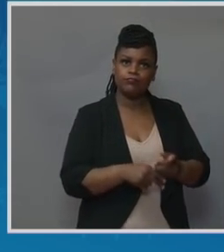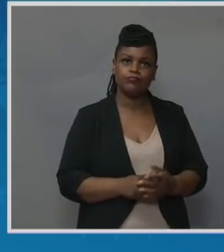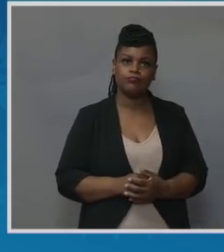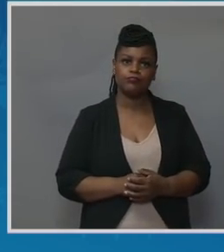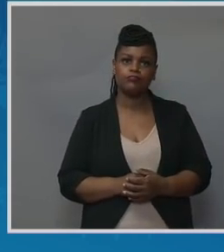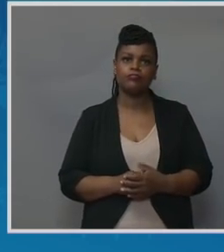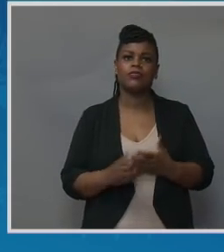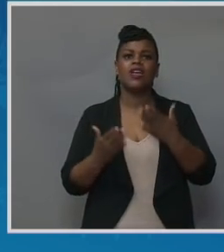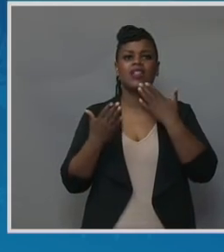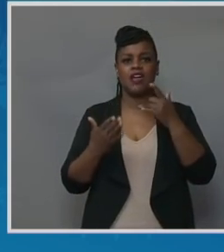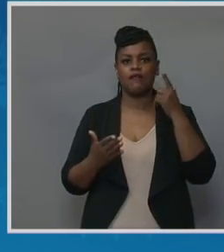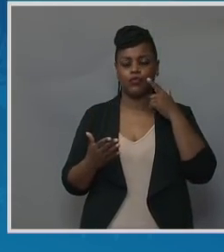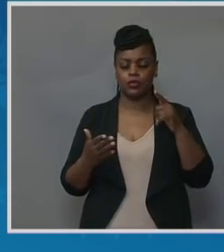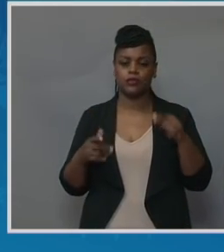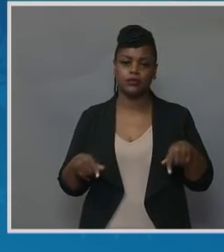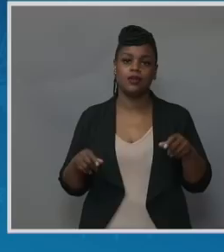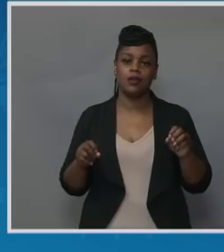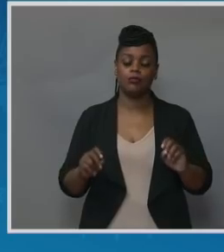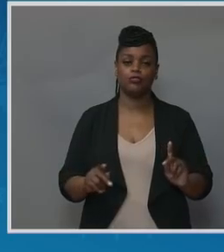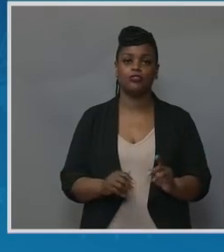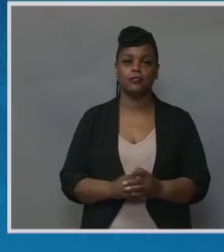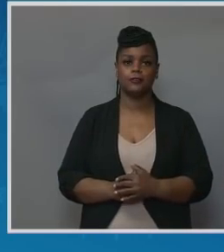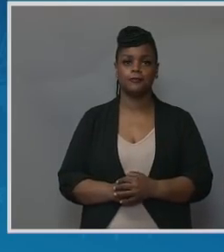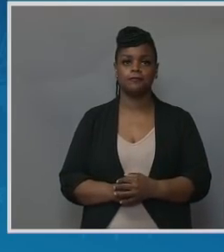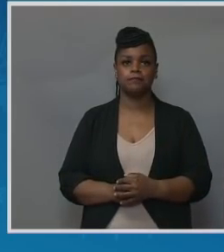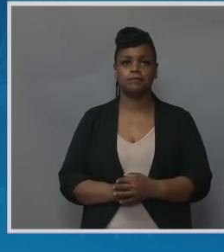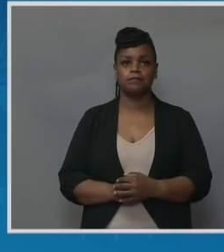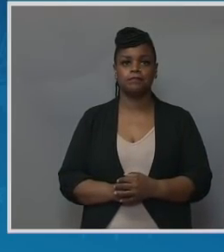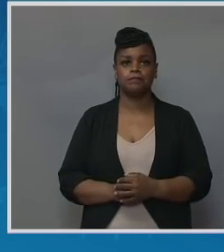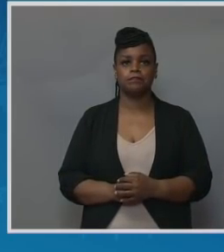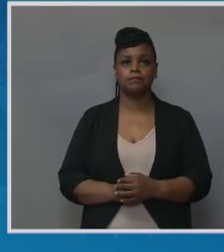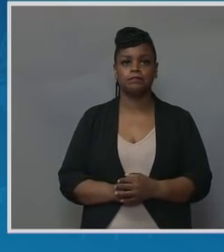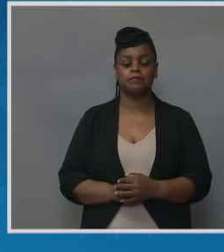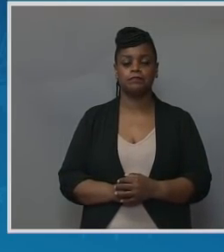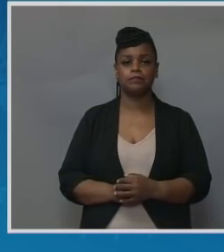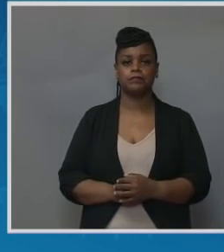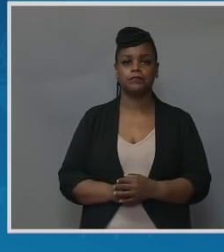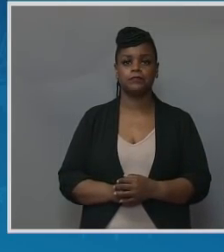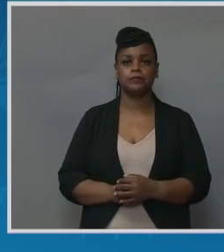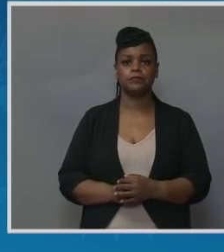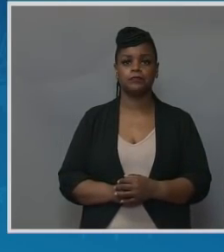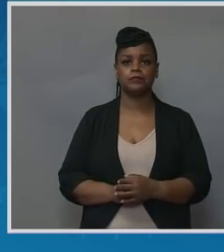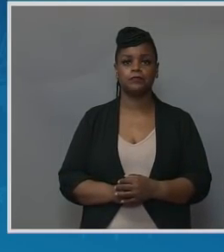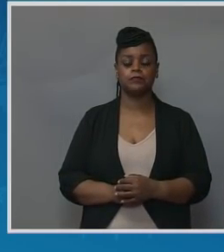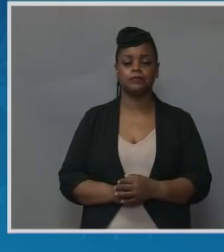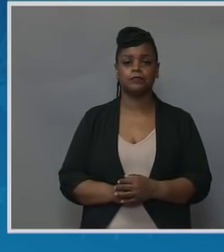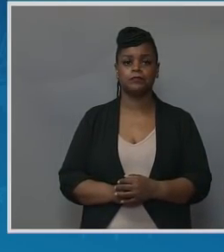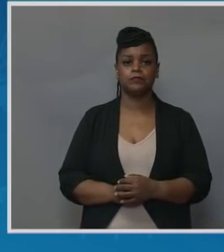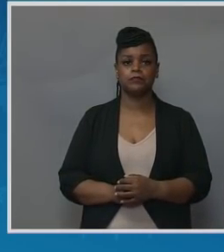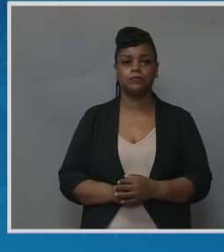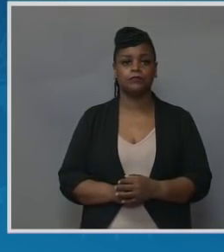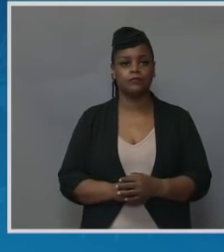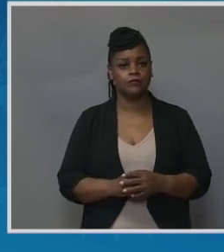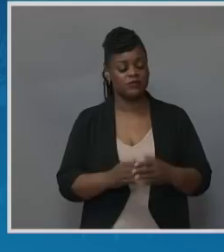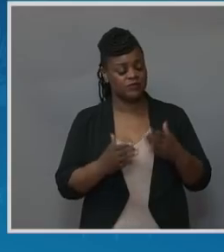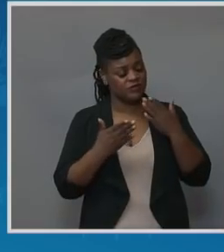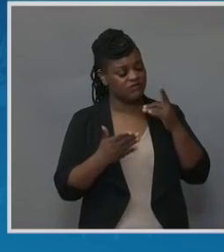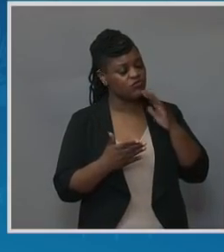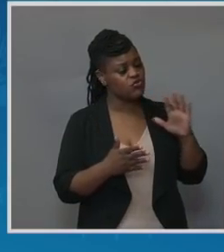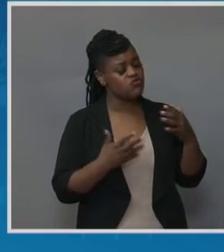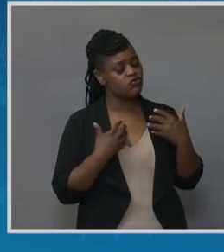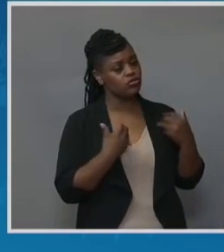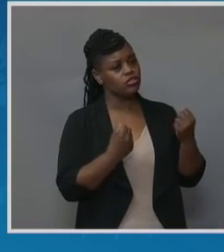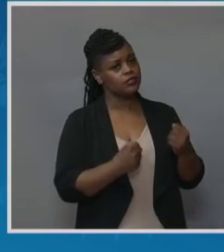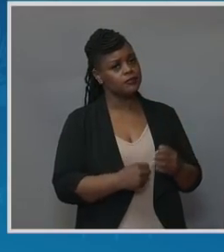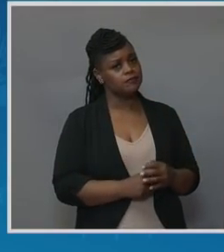you for this opportunity to share this. Thank you so much. Thank you for your courage in the midst of your pain.